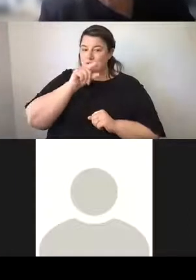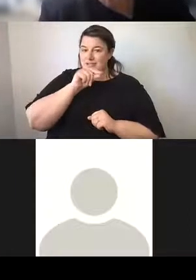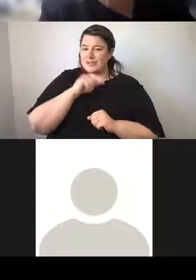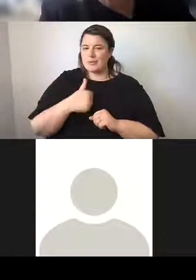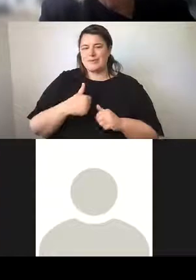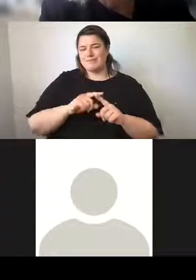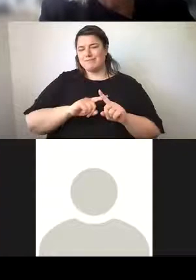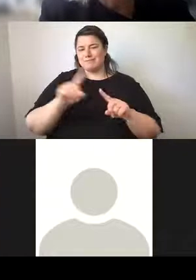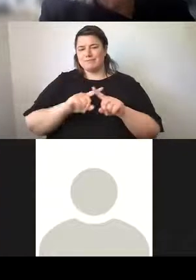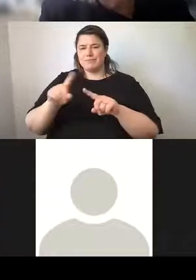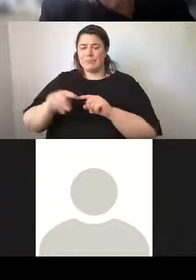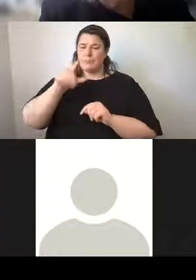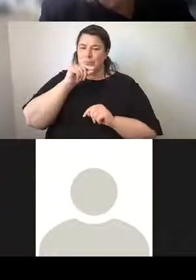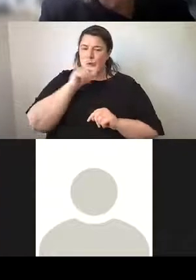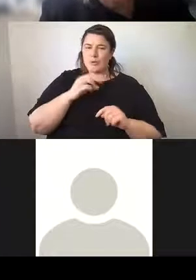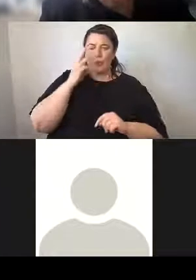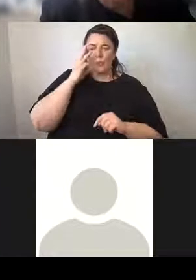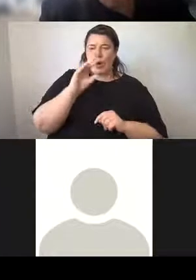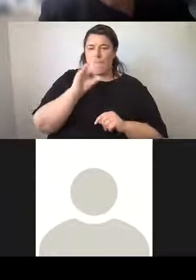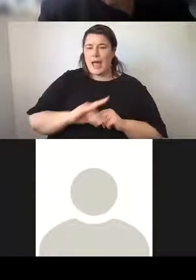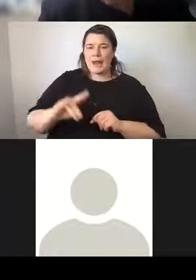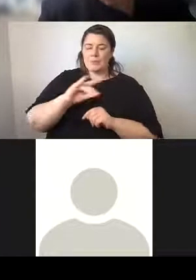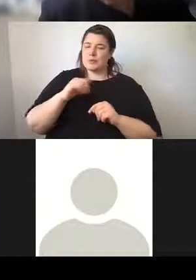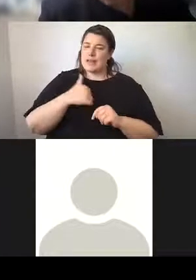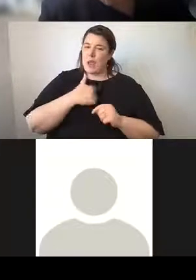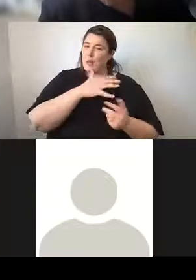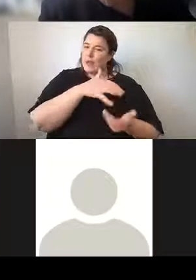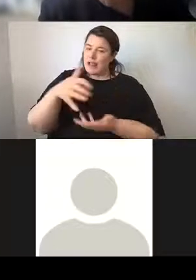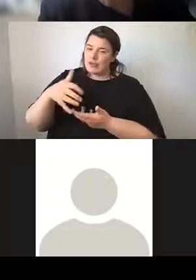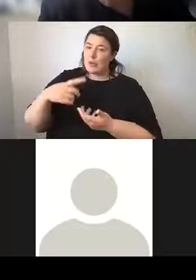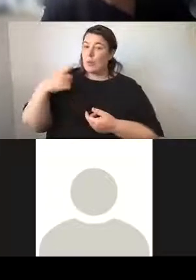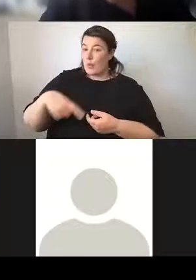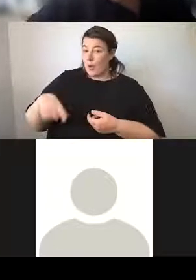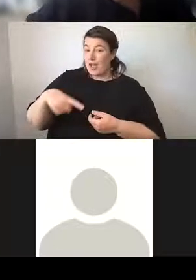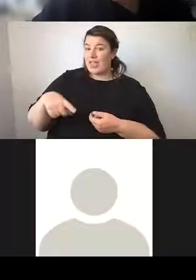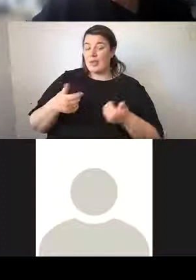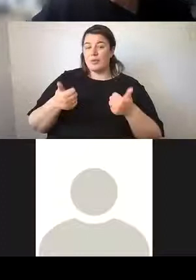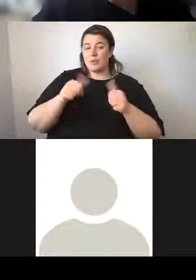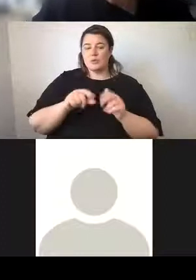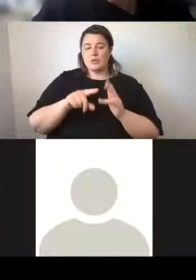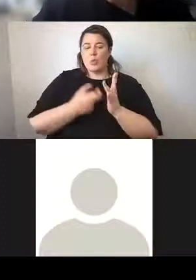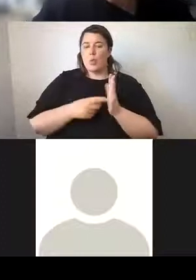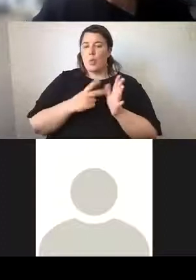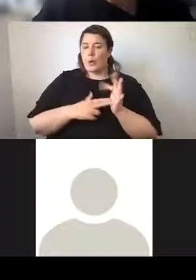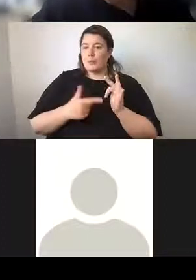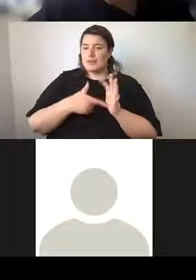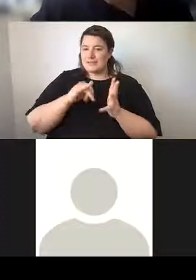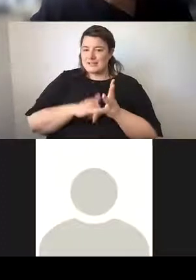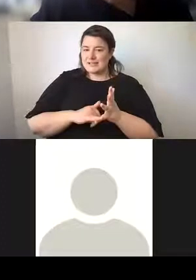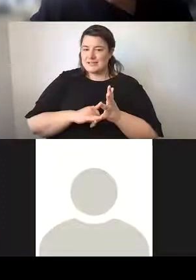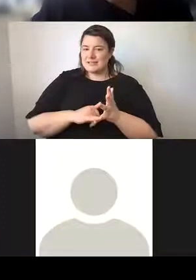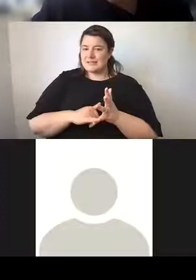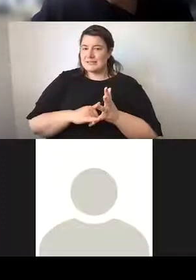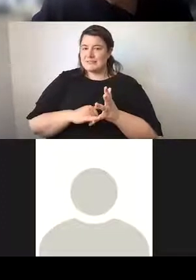of birds and wildlife in our collection, partly because they were used as ornaments in some of the decorations in the Town